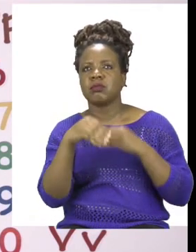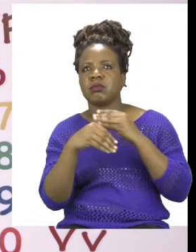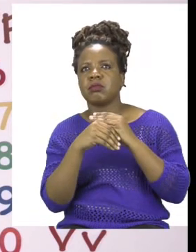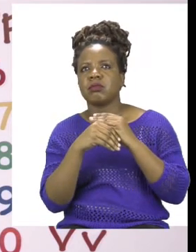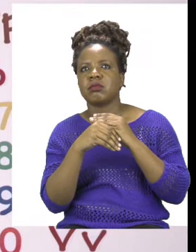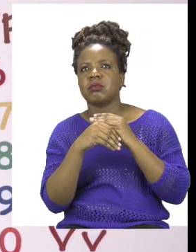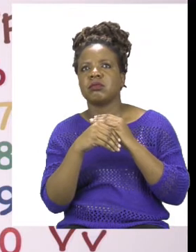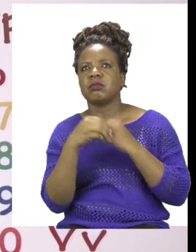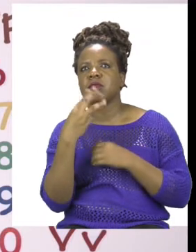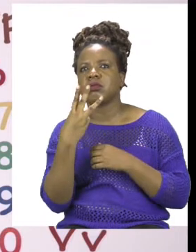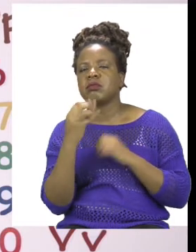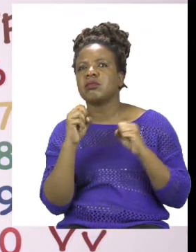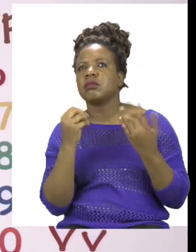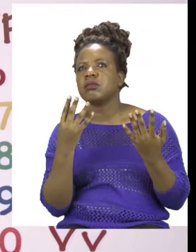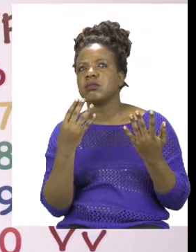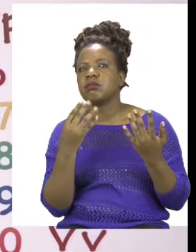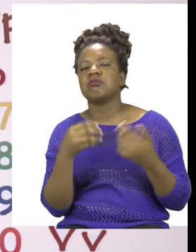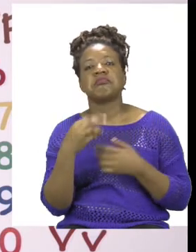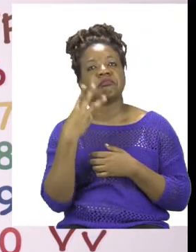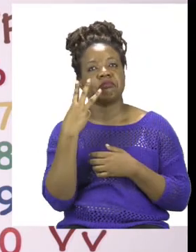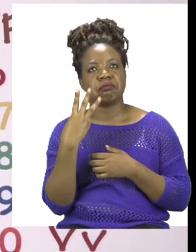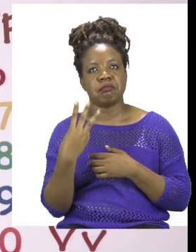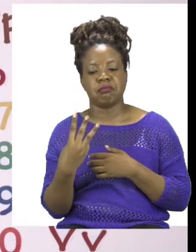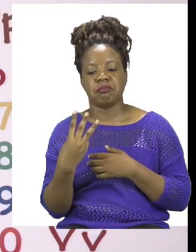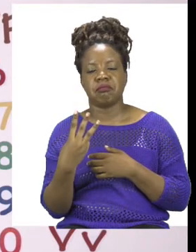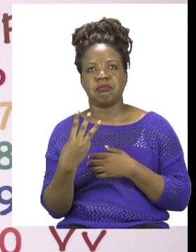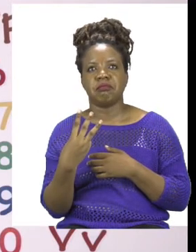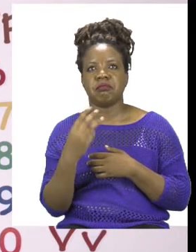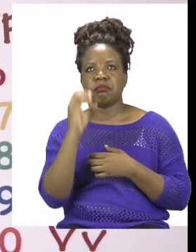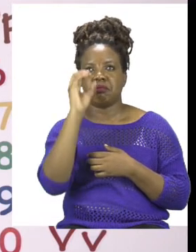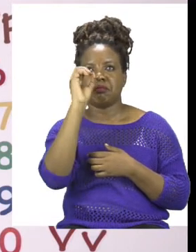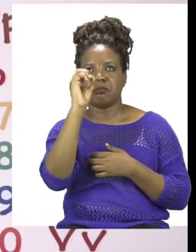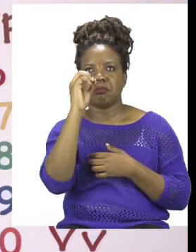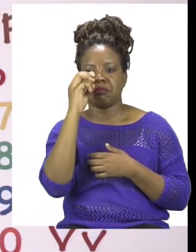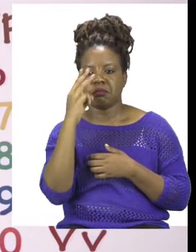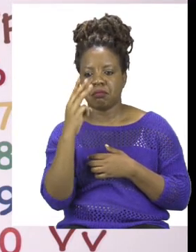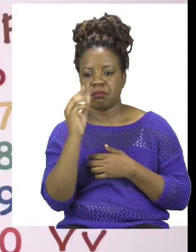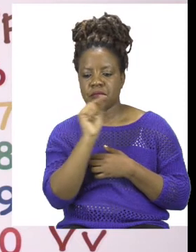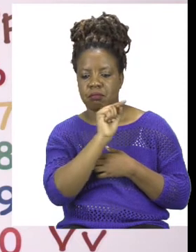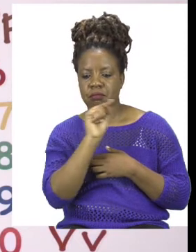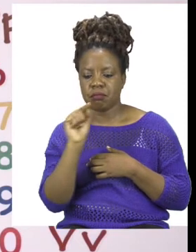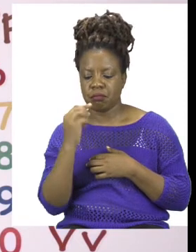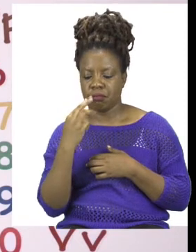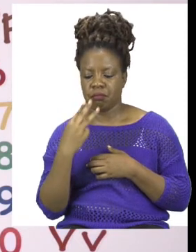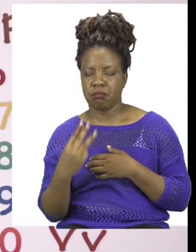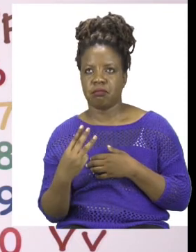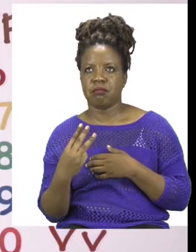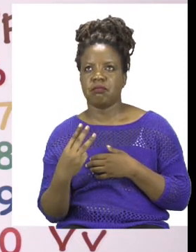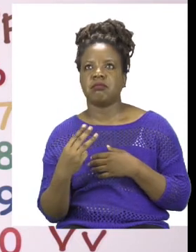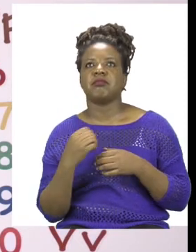and 0 plus 3 equals that's correct 3. So we will put our 3